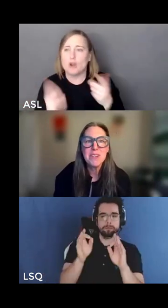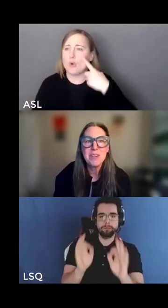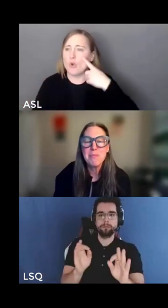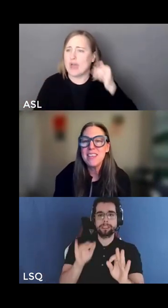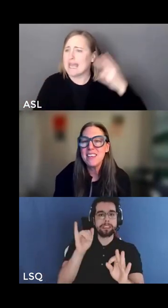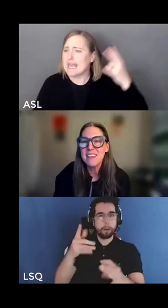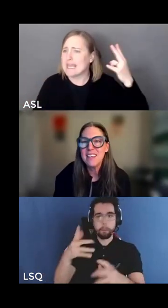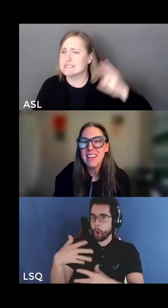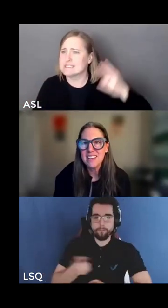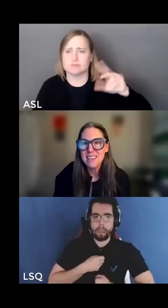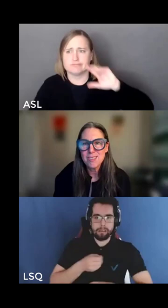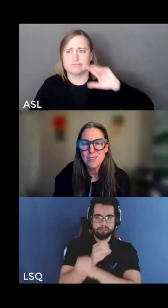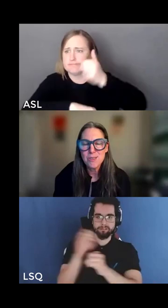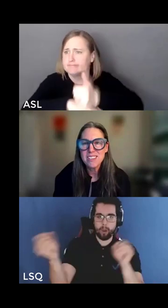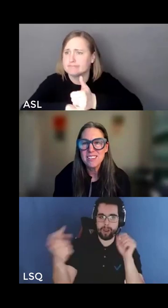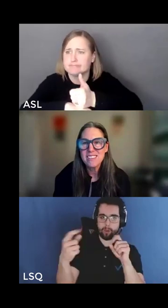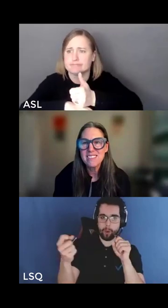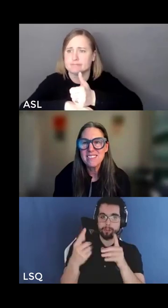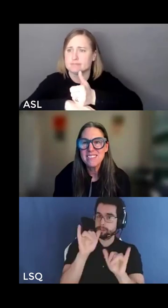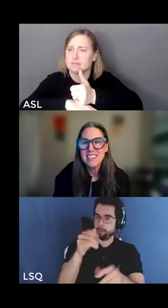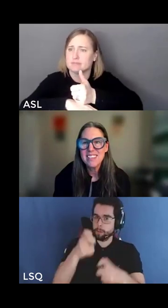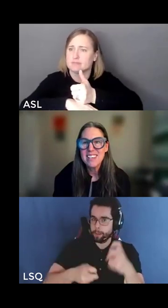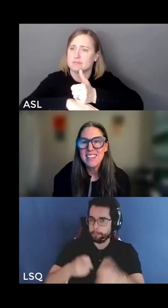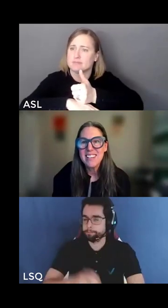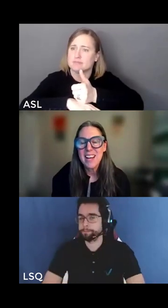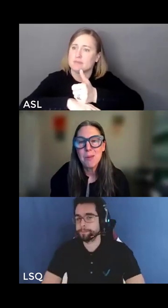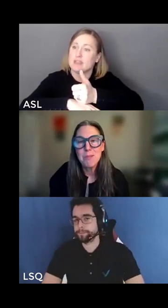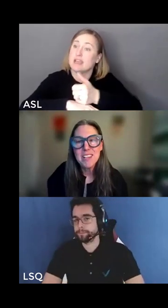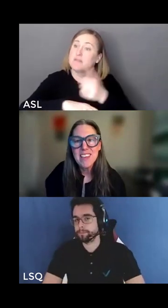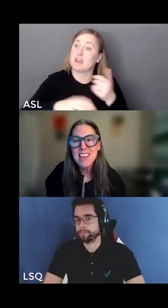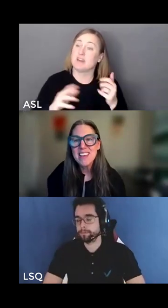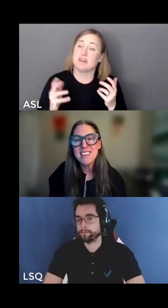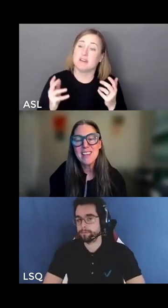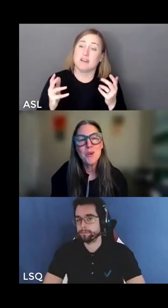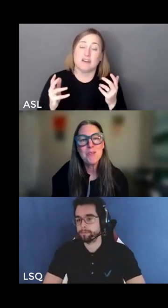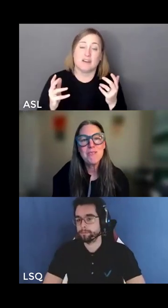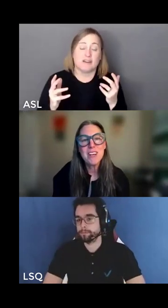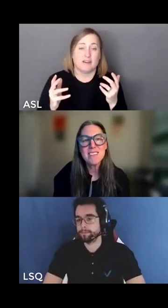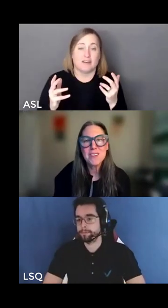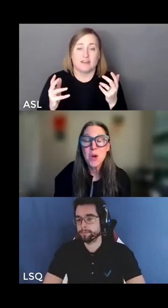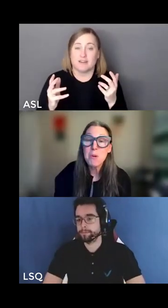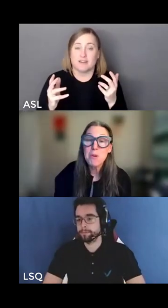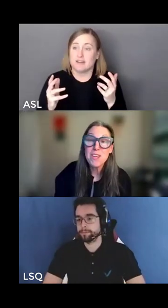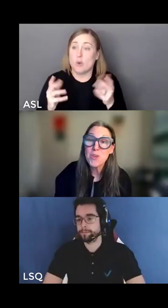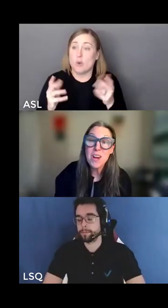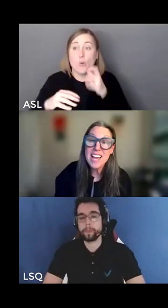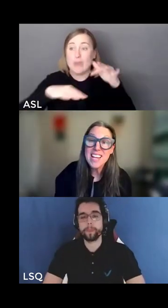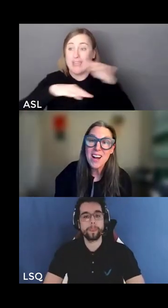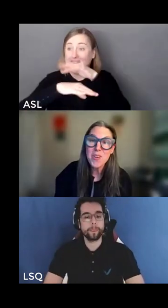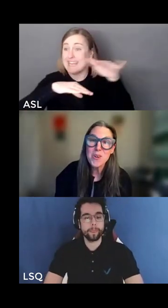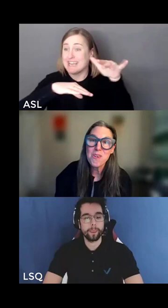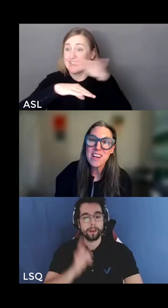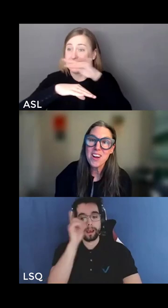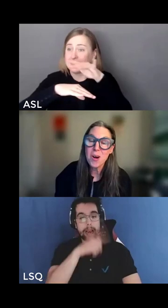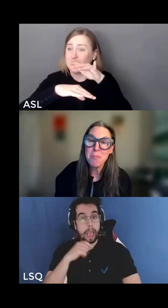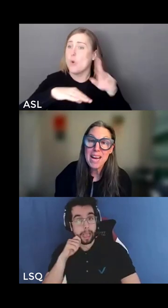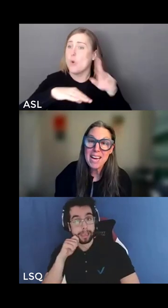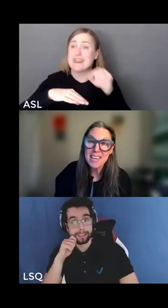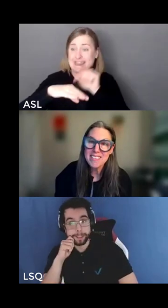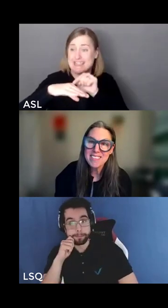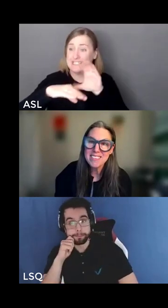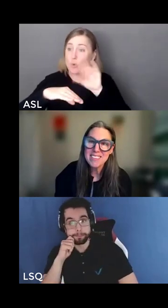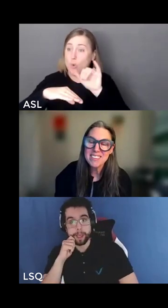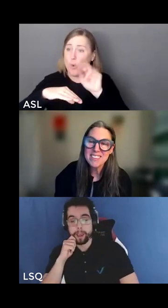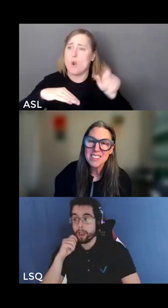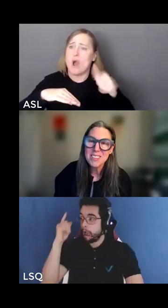can never be ahistorical that i am not saying that those of us on the top of this or any other coin are